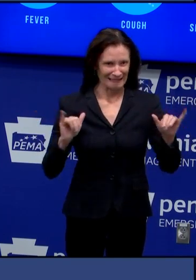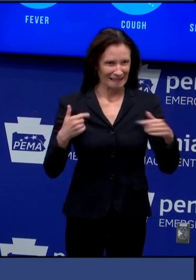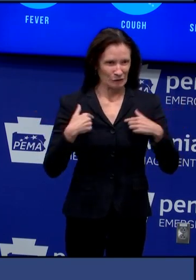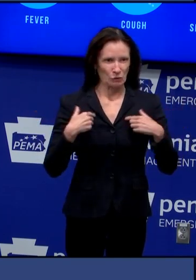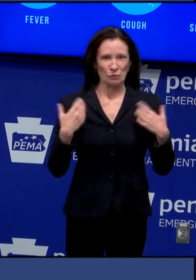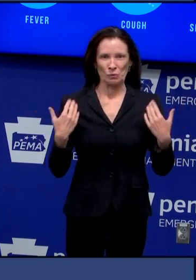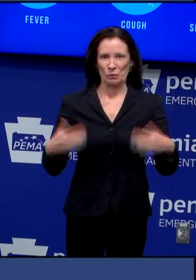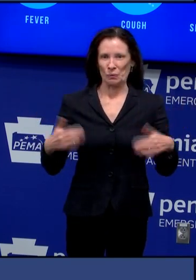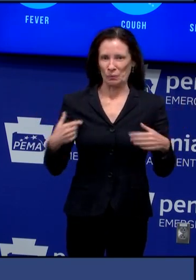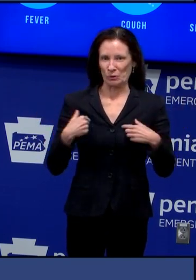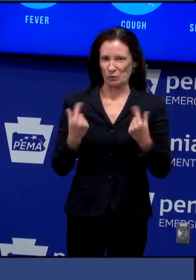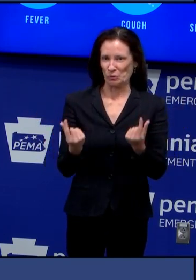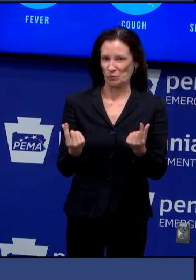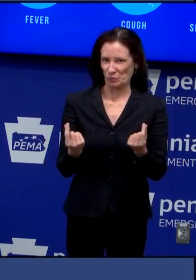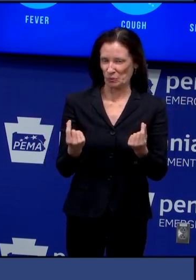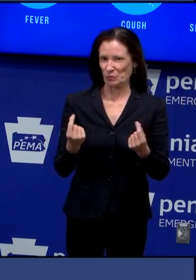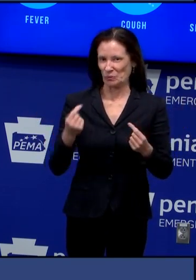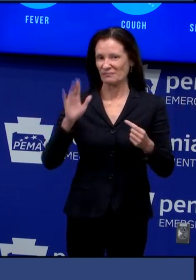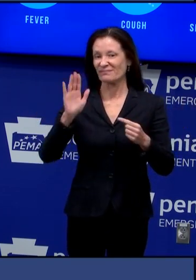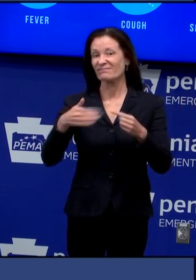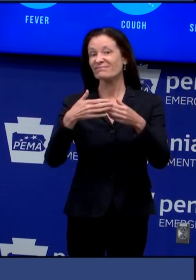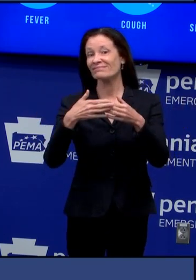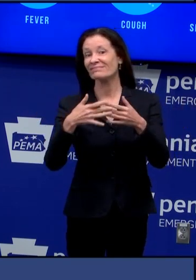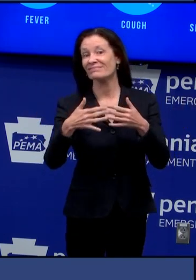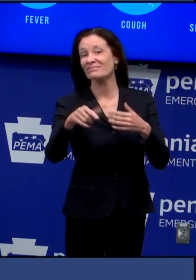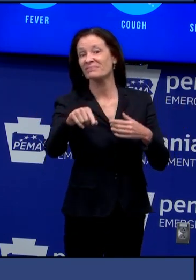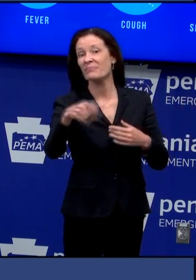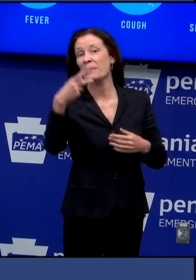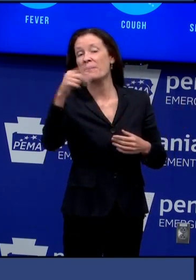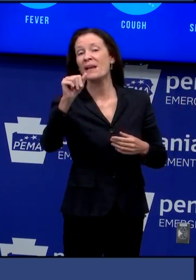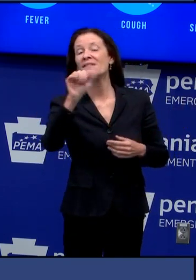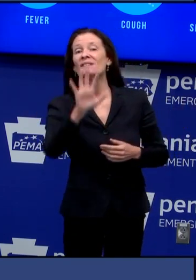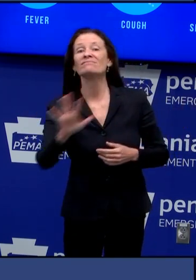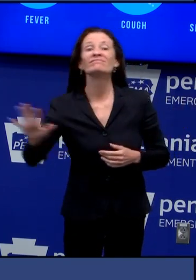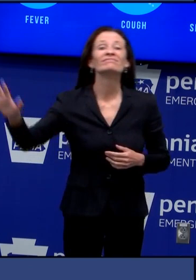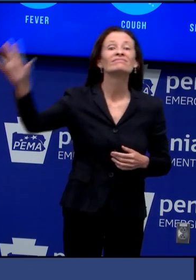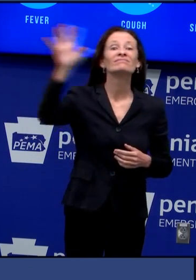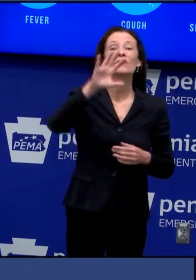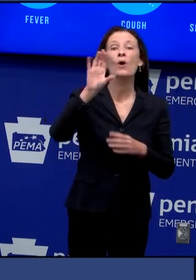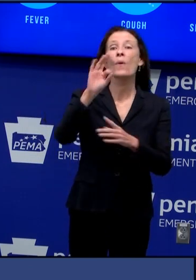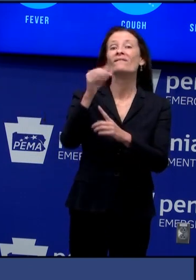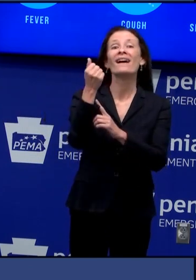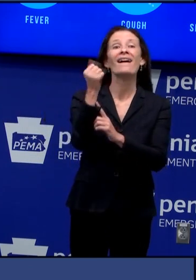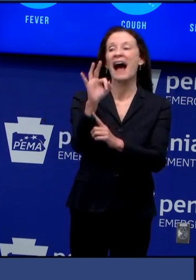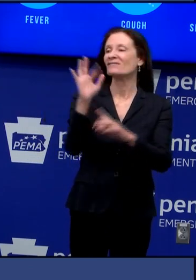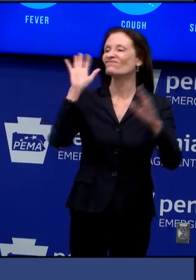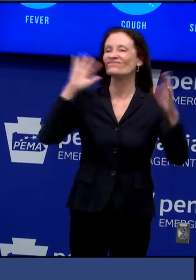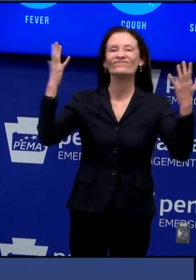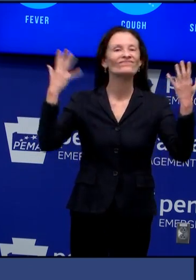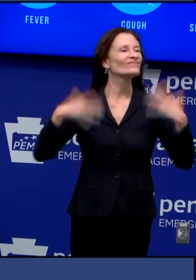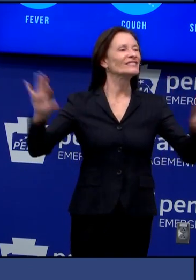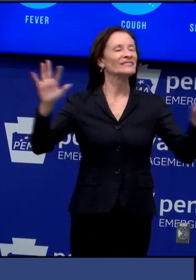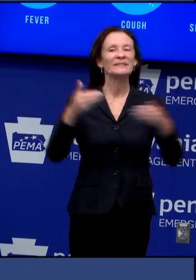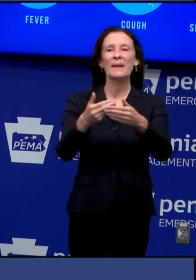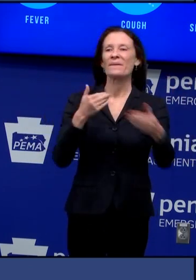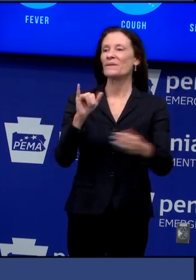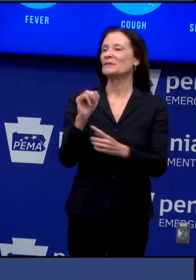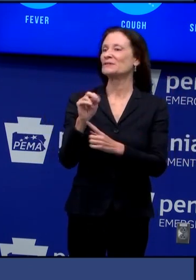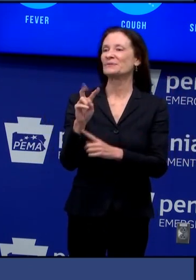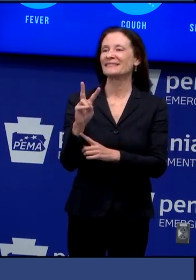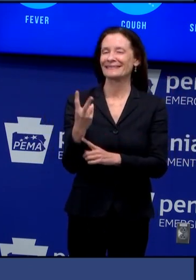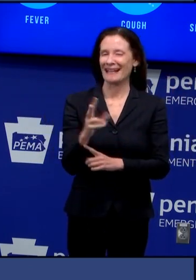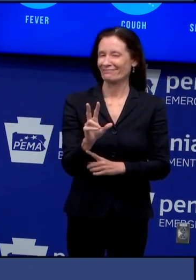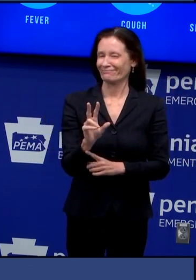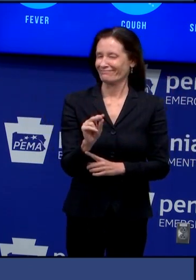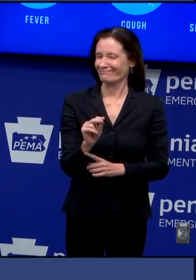eradicate COVID-19 from our commonwealth by June 2nd but we still need to hold a primary election free and fair elections